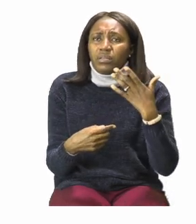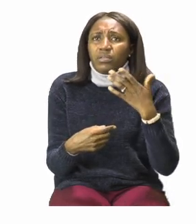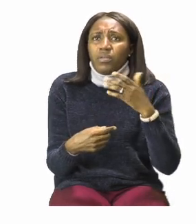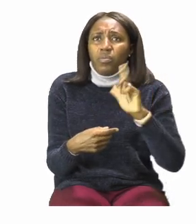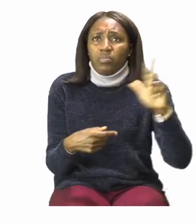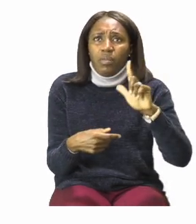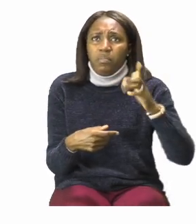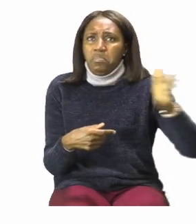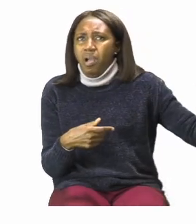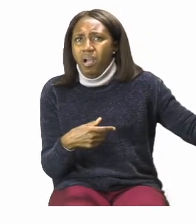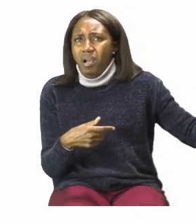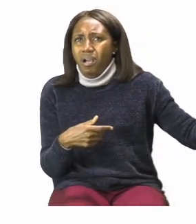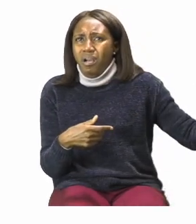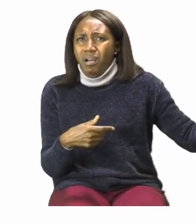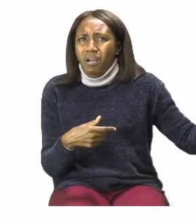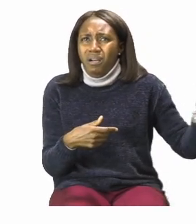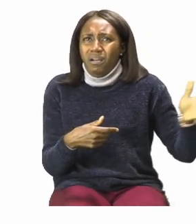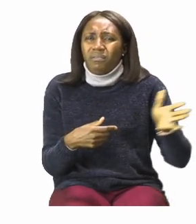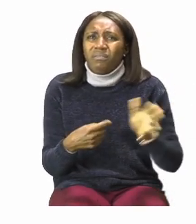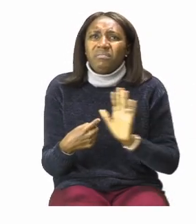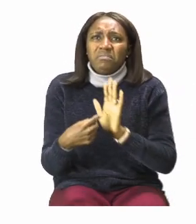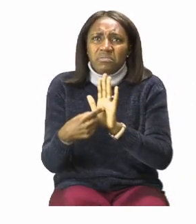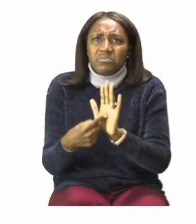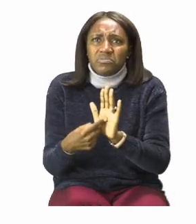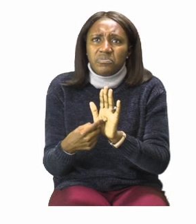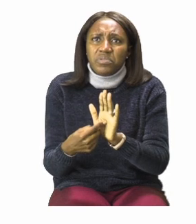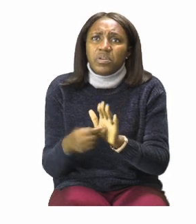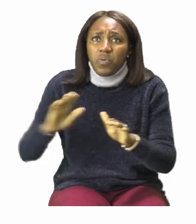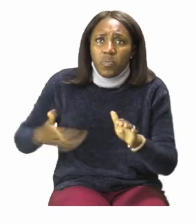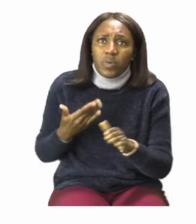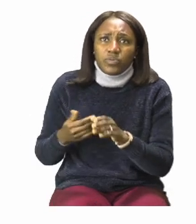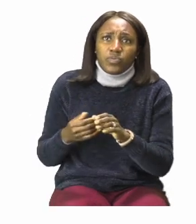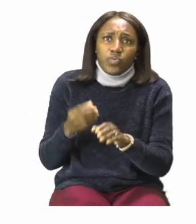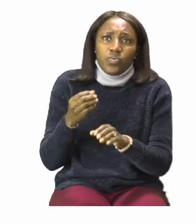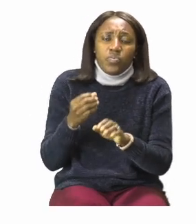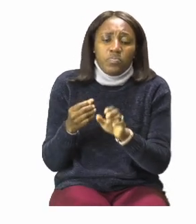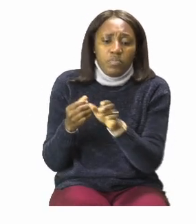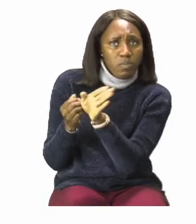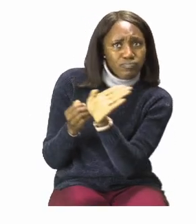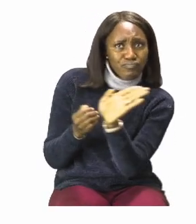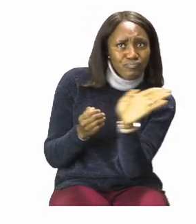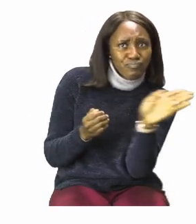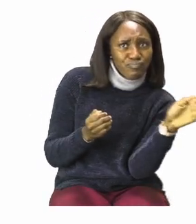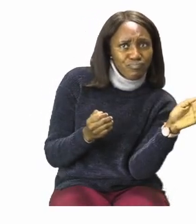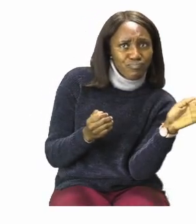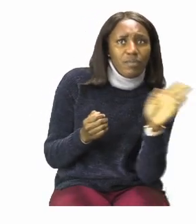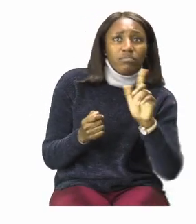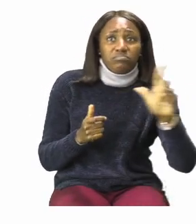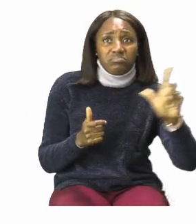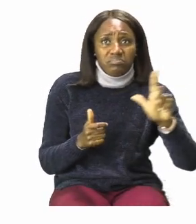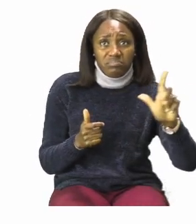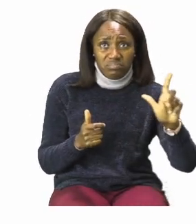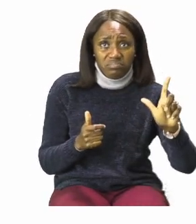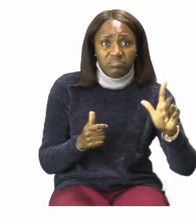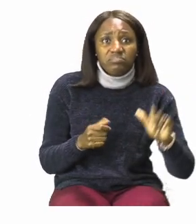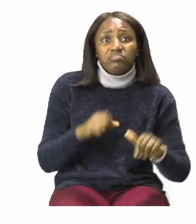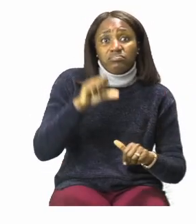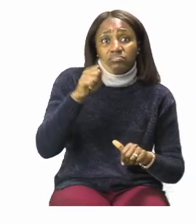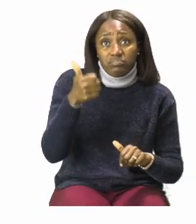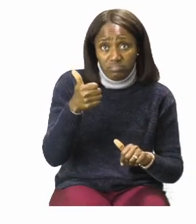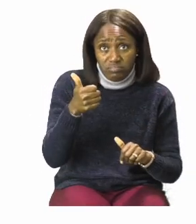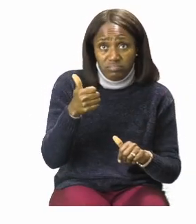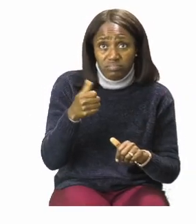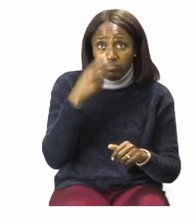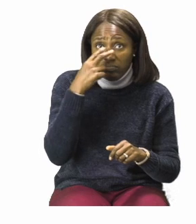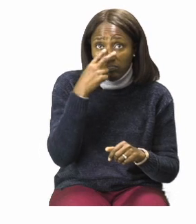This means that he is about to turn left. The next one that we can see where the